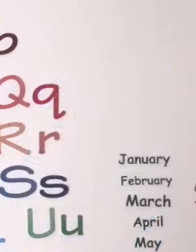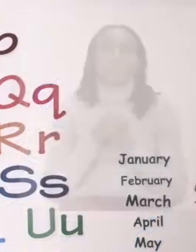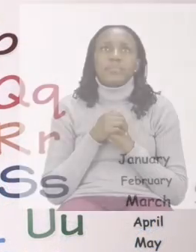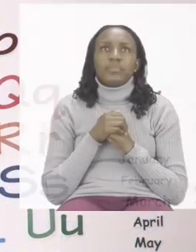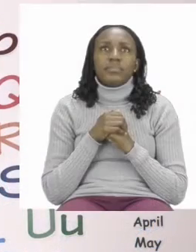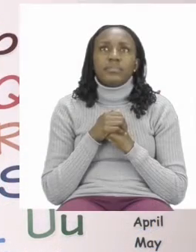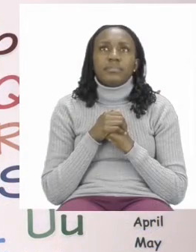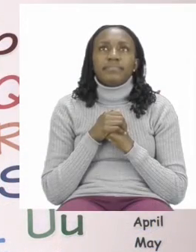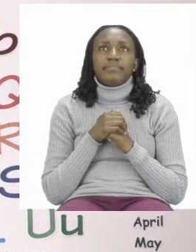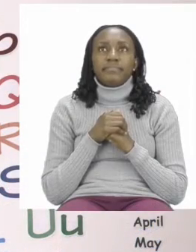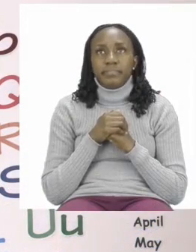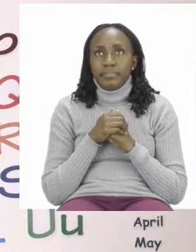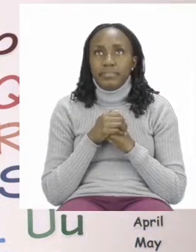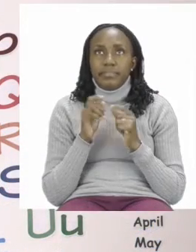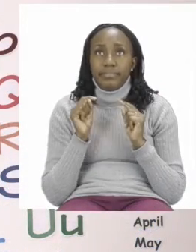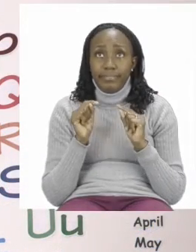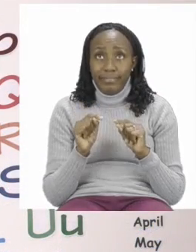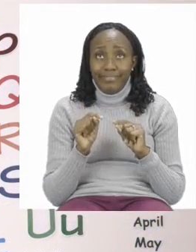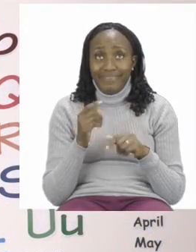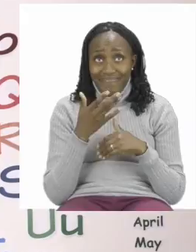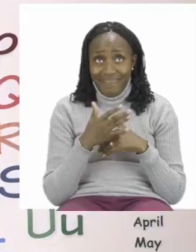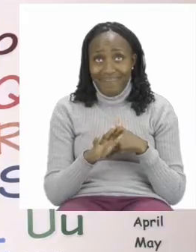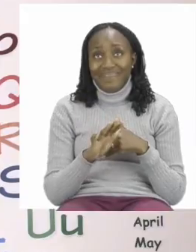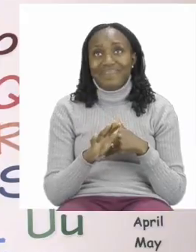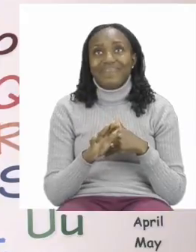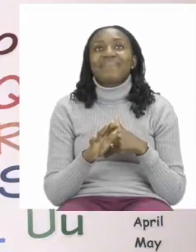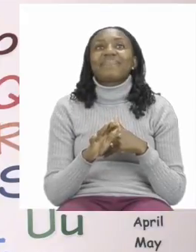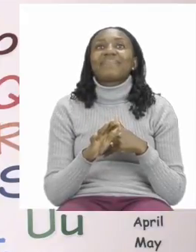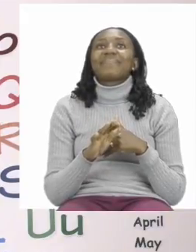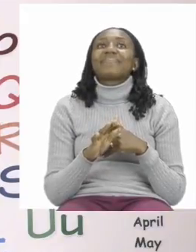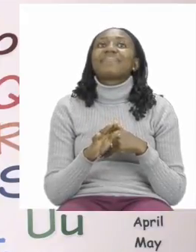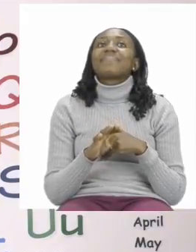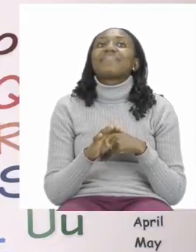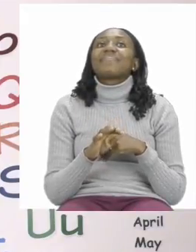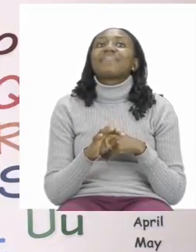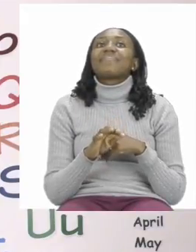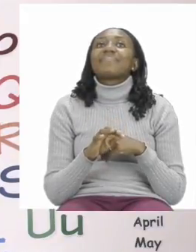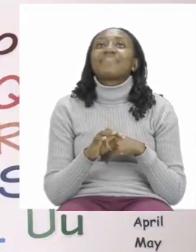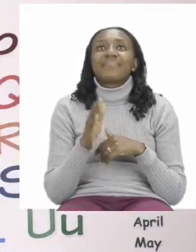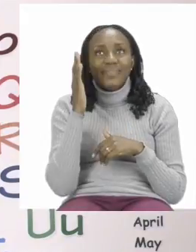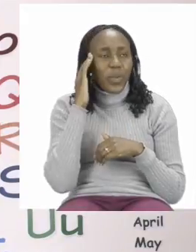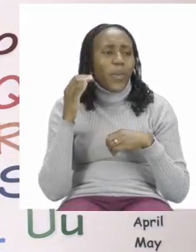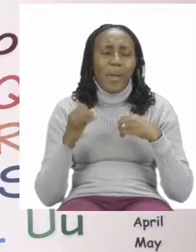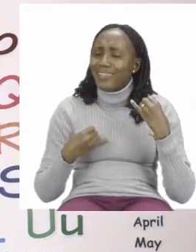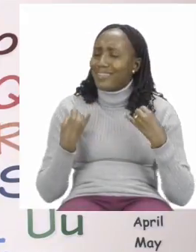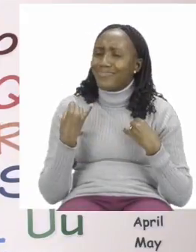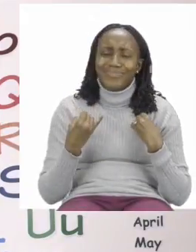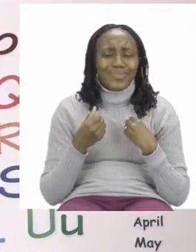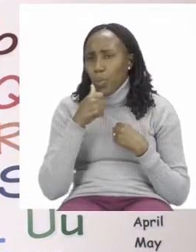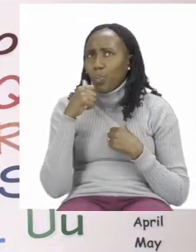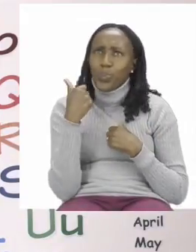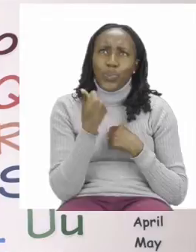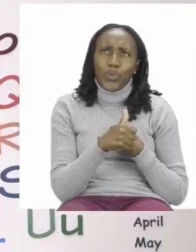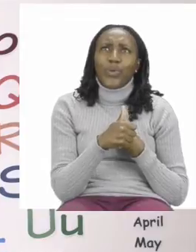We have now come to the end of our lesson but I know that you had fun with me today. Remember